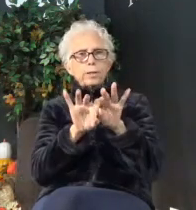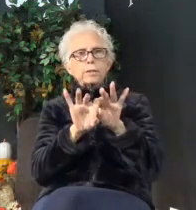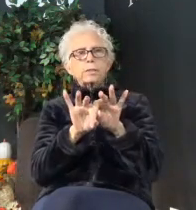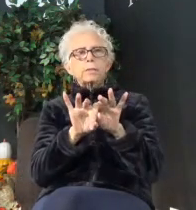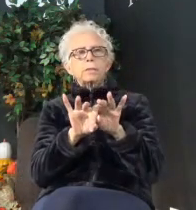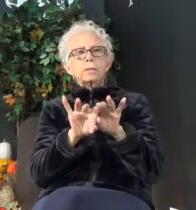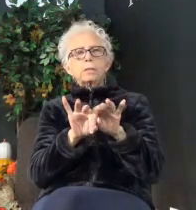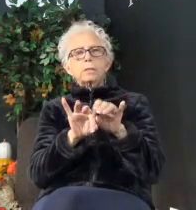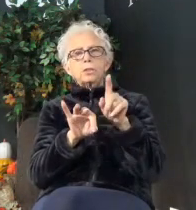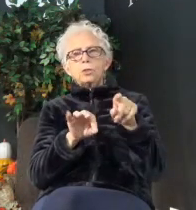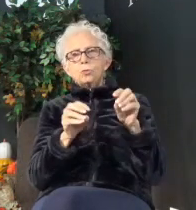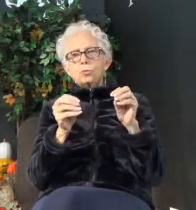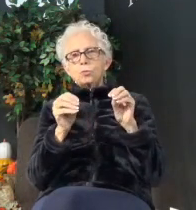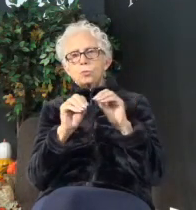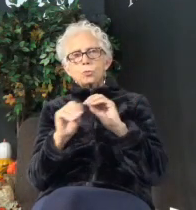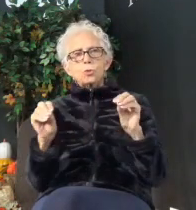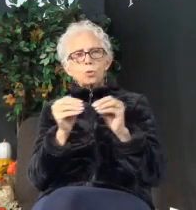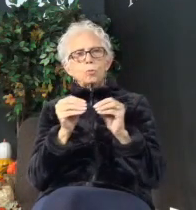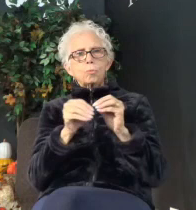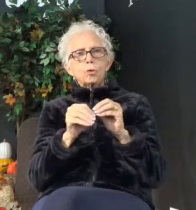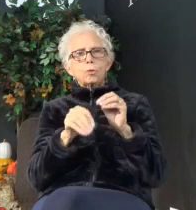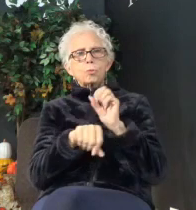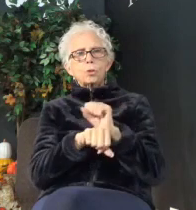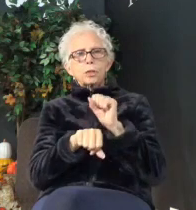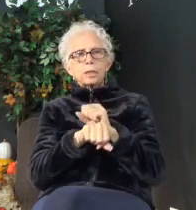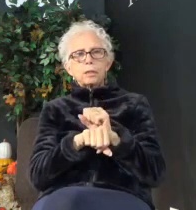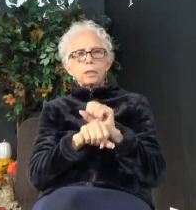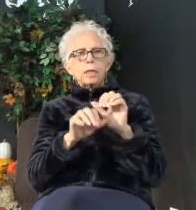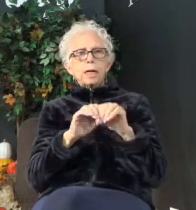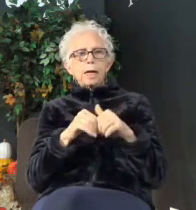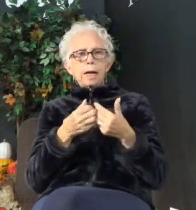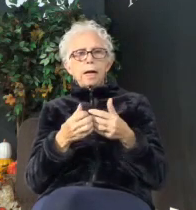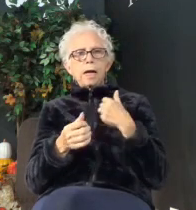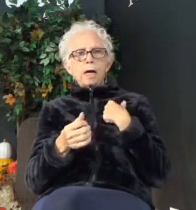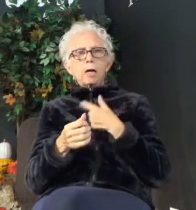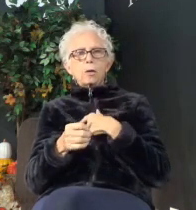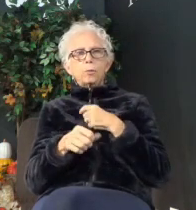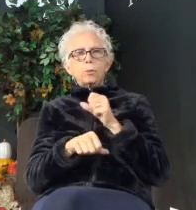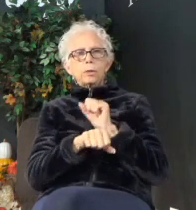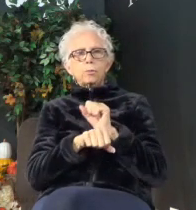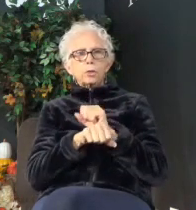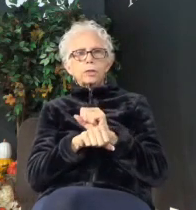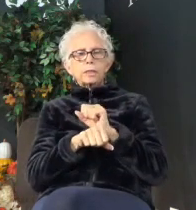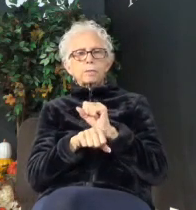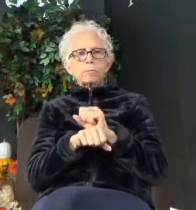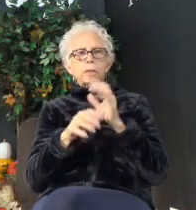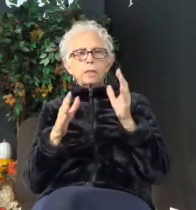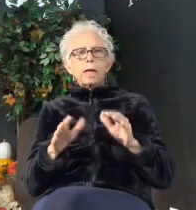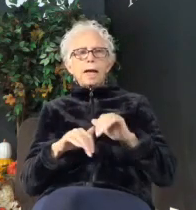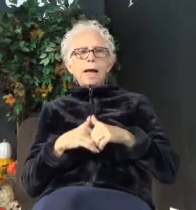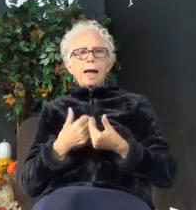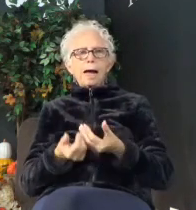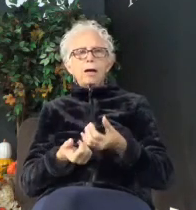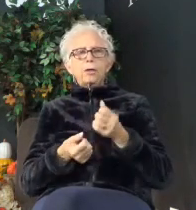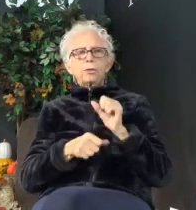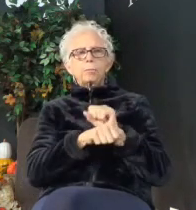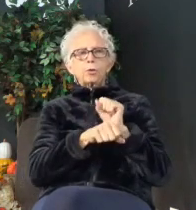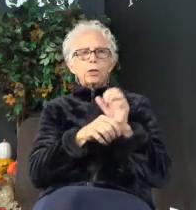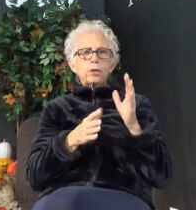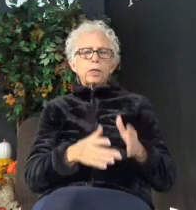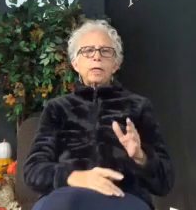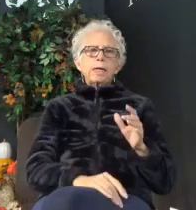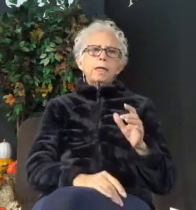if you're no longer in the workforce, how we behaved as an employee, how we behaved as an employer, it